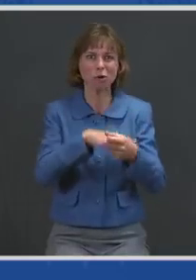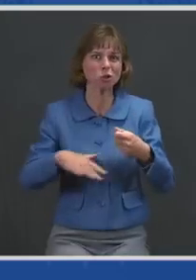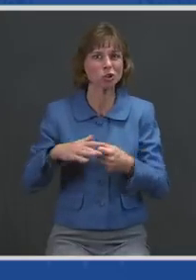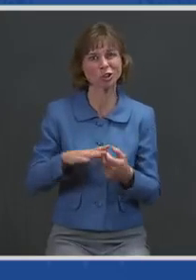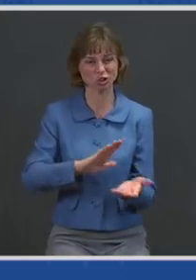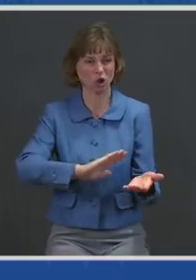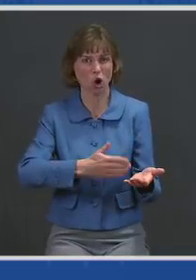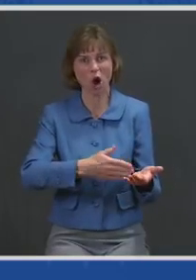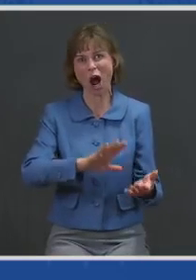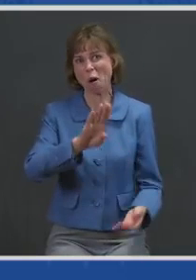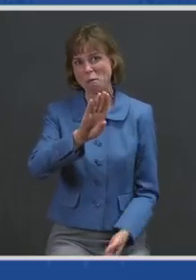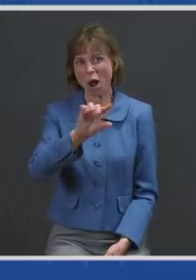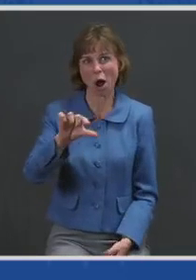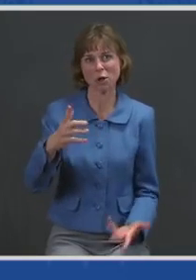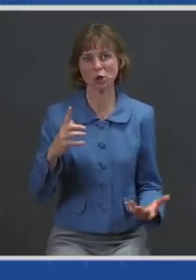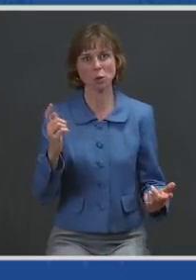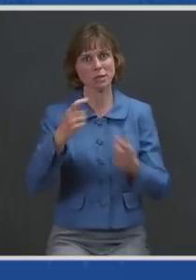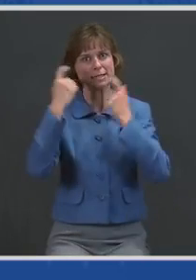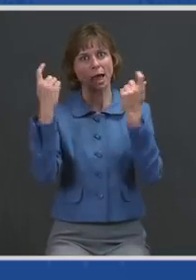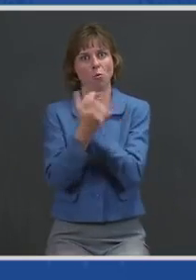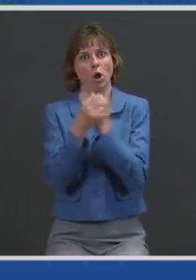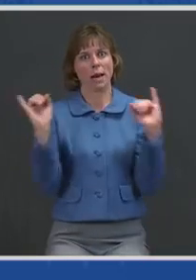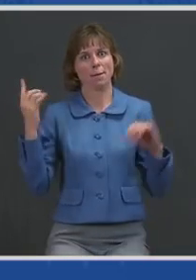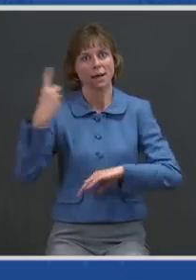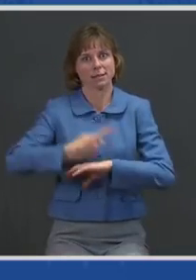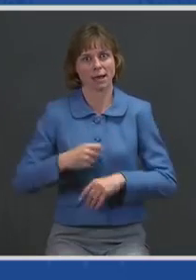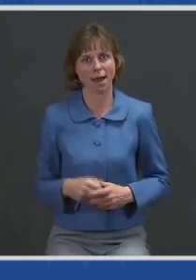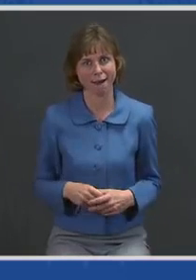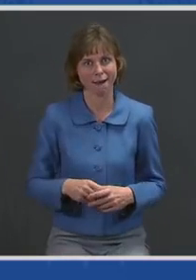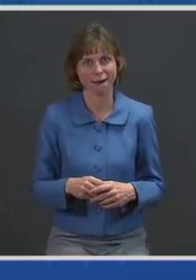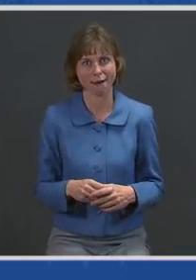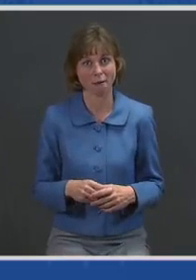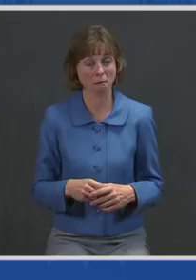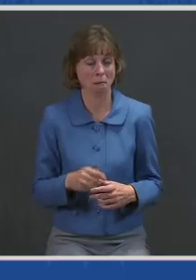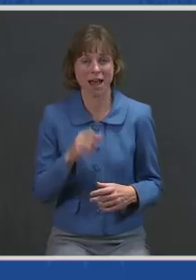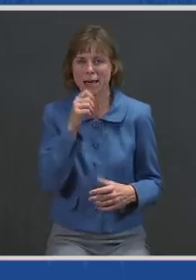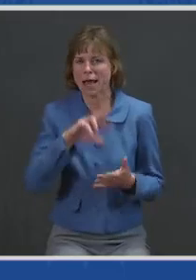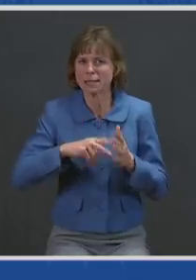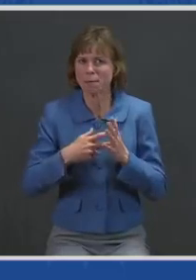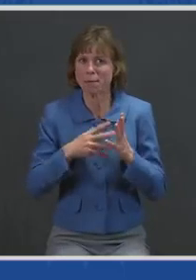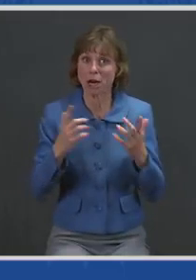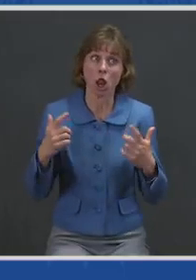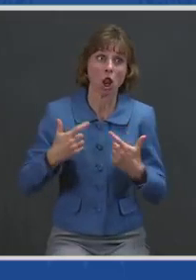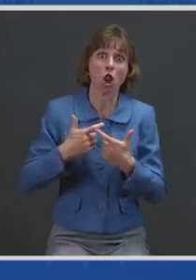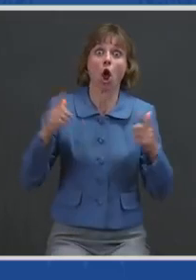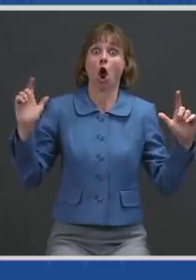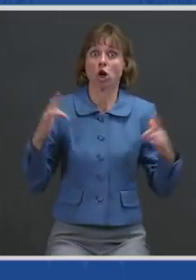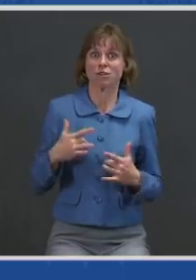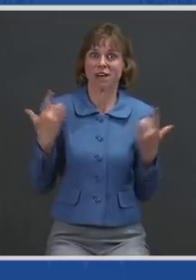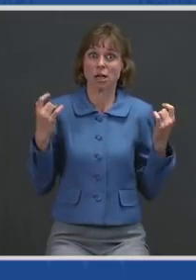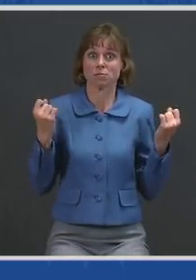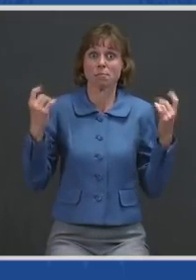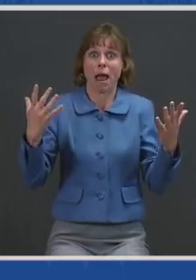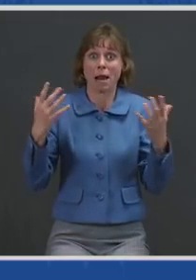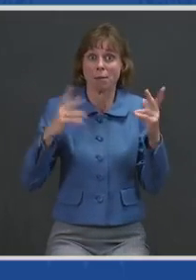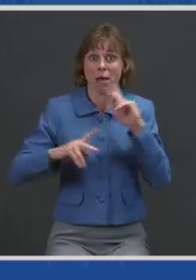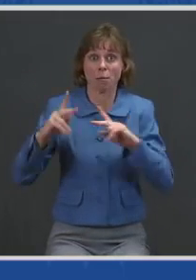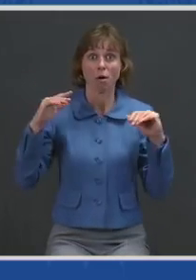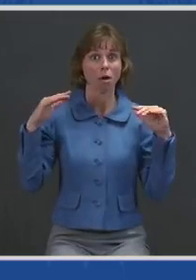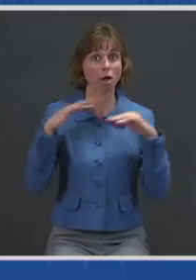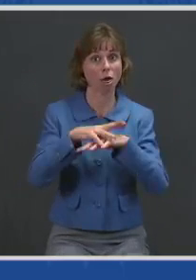barbecue and celebrate Independence Day. That doesn't mean large events with lots of people together, but it does mean